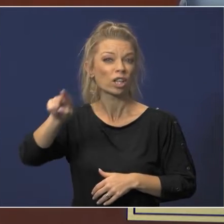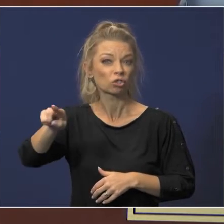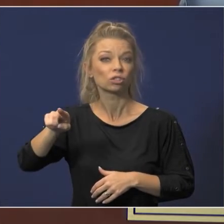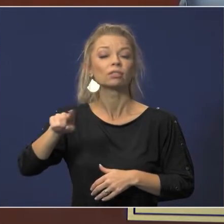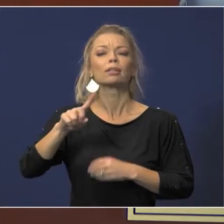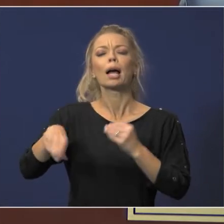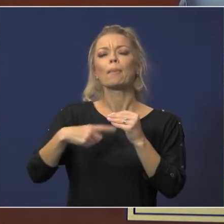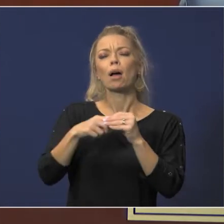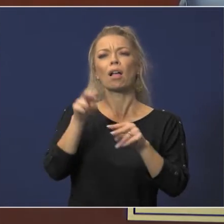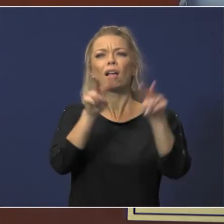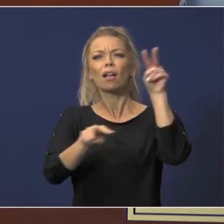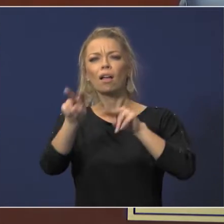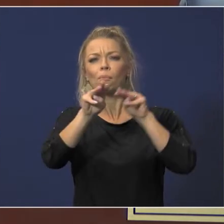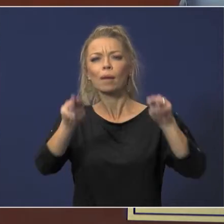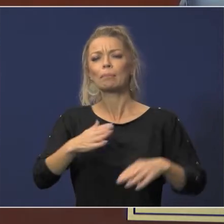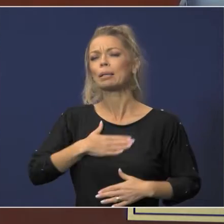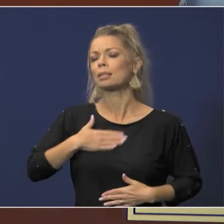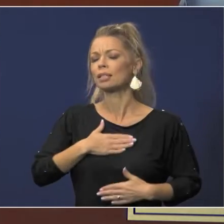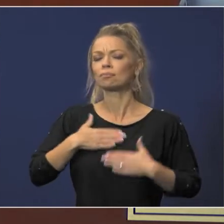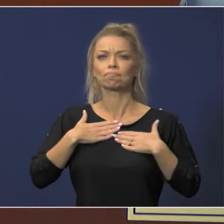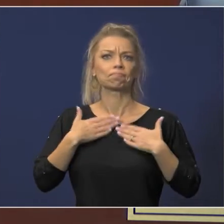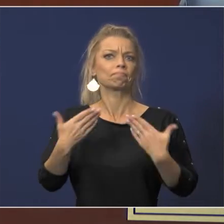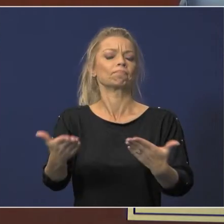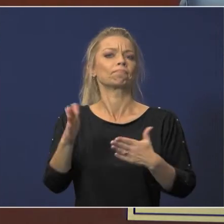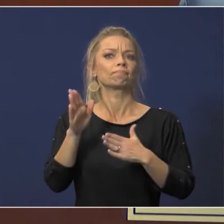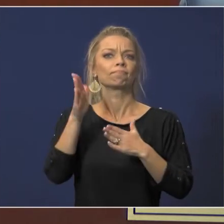get your bearings on the map please don't hesitate to do so